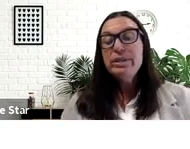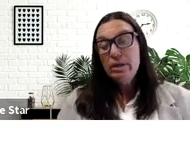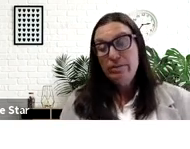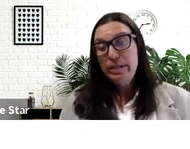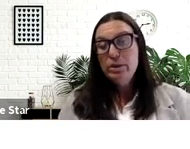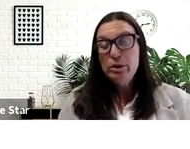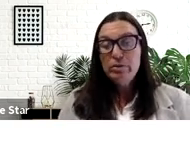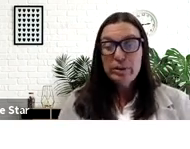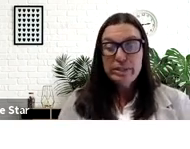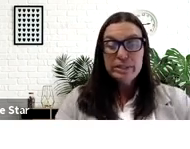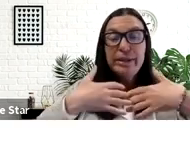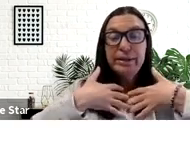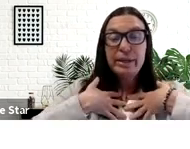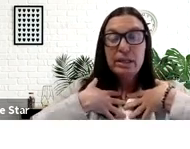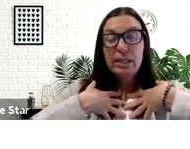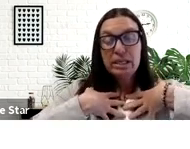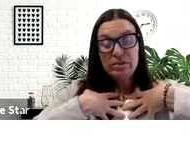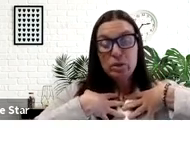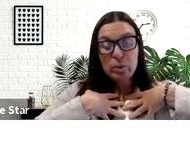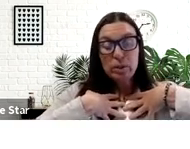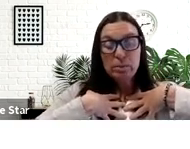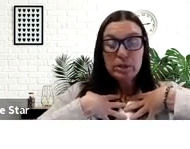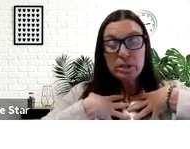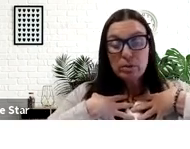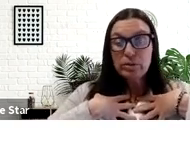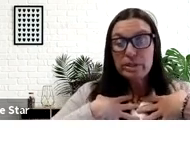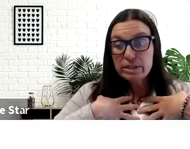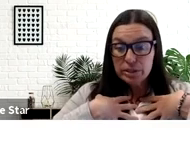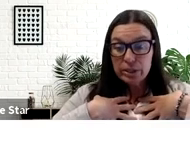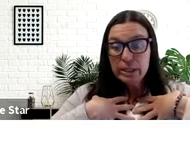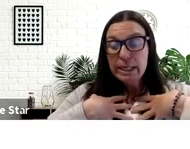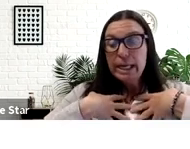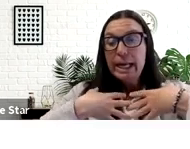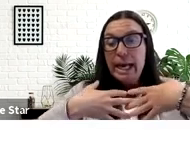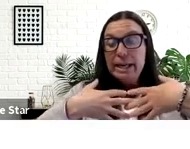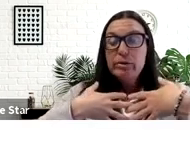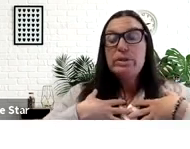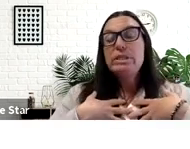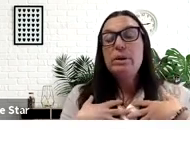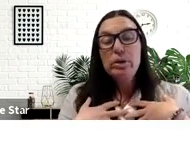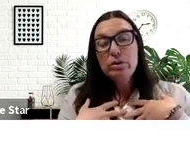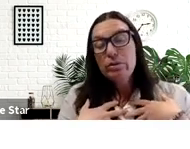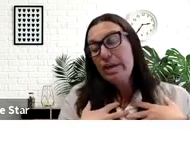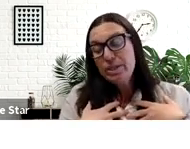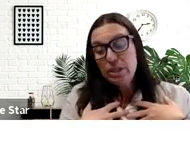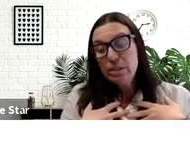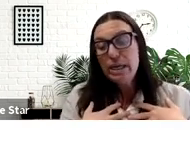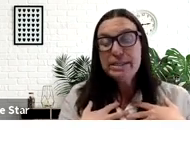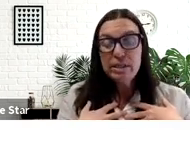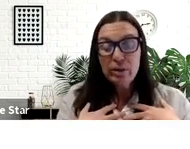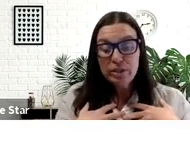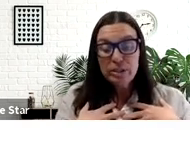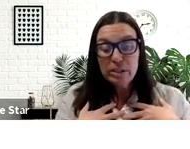that autoethnography focuses on the individual person or the researcher, and it focuses on personal reflection